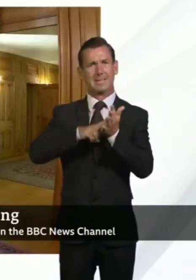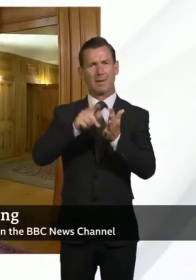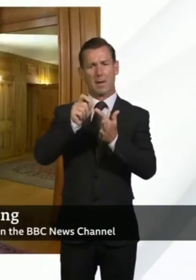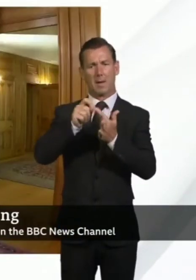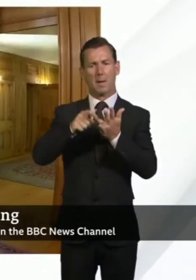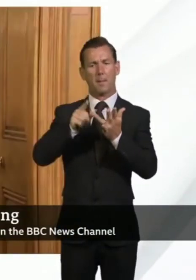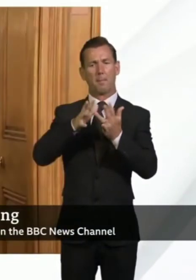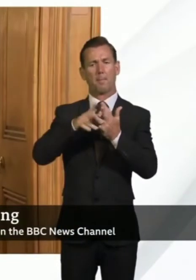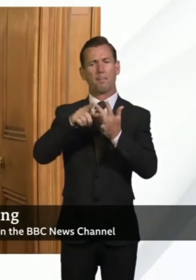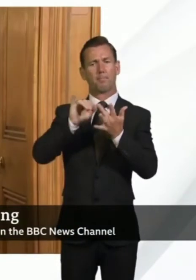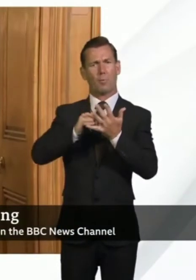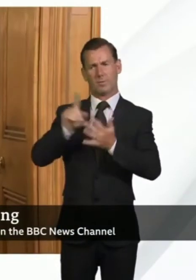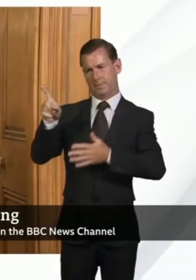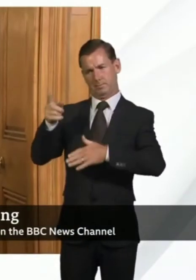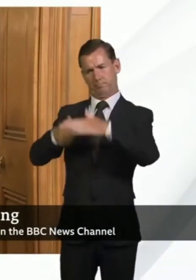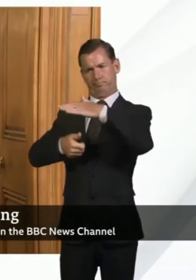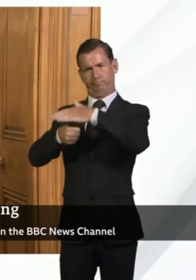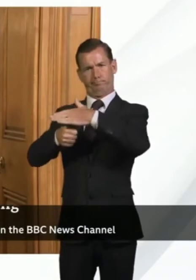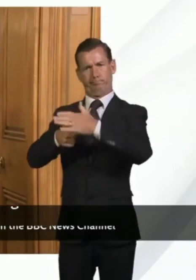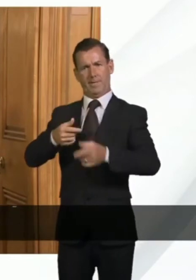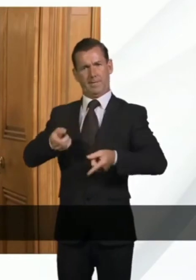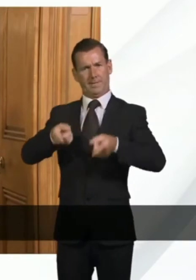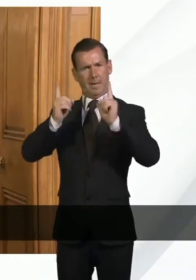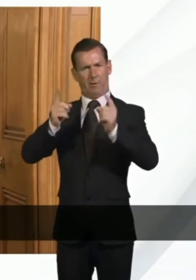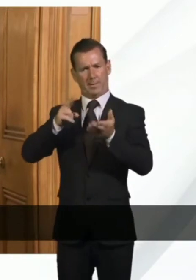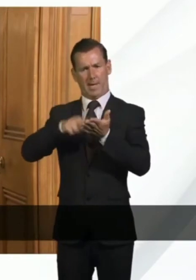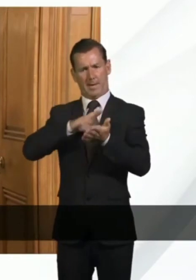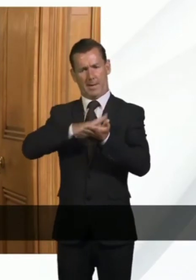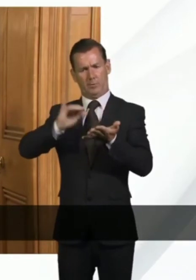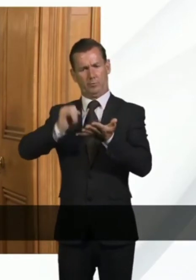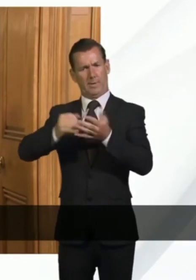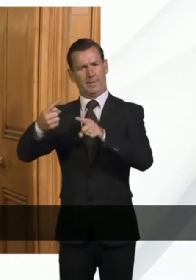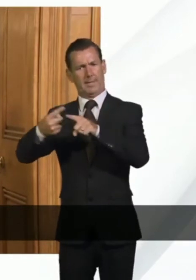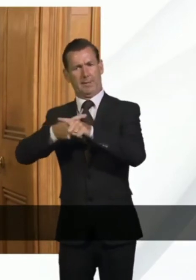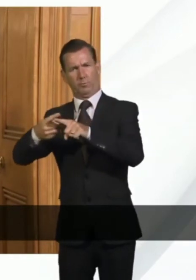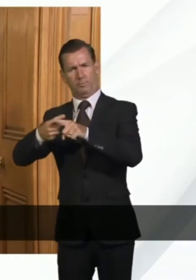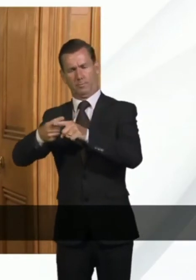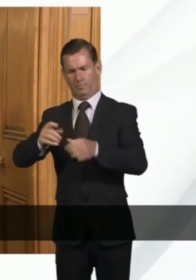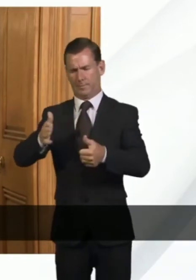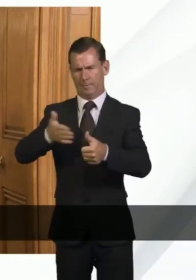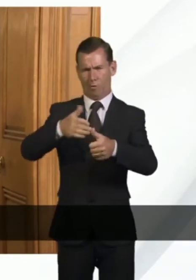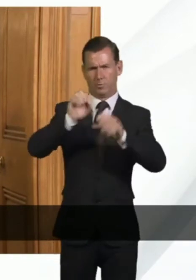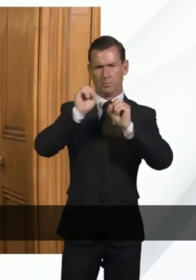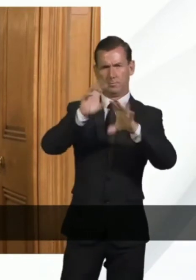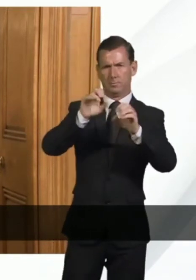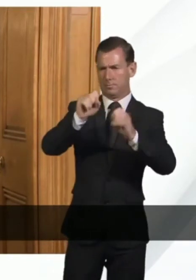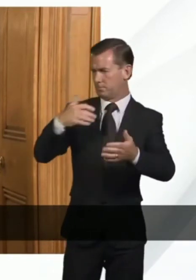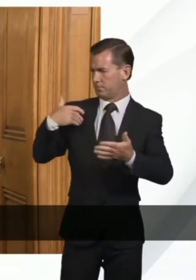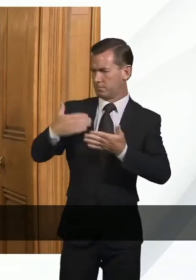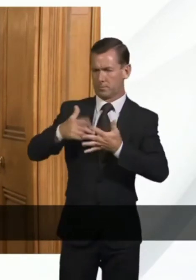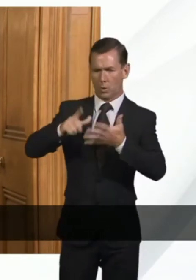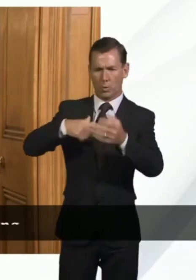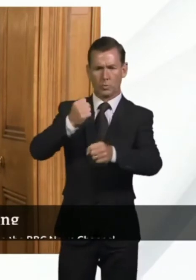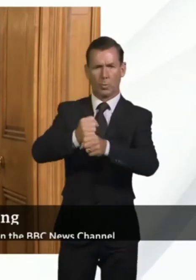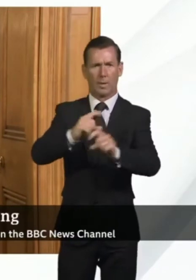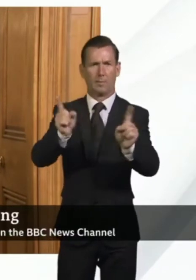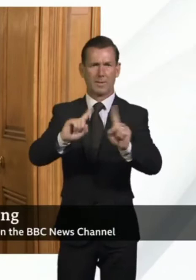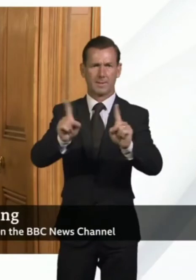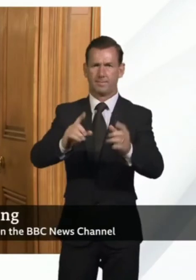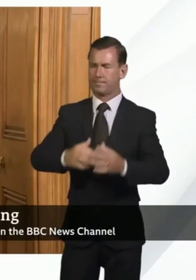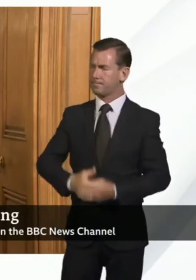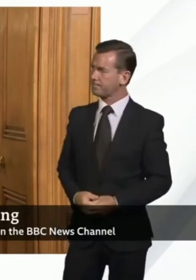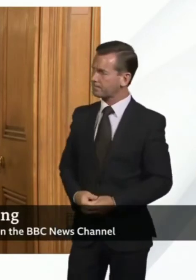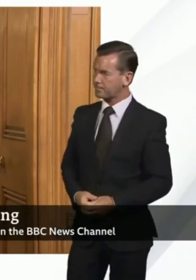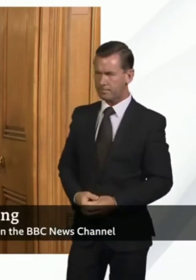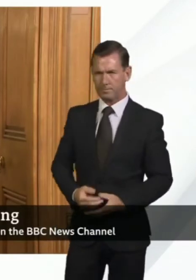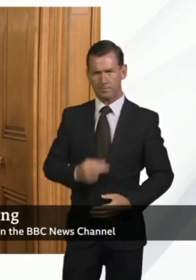First of all, I would like to update you on the latest data in respect of the coronavirus response. So first of all, 2